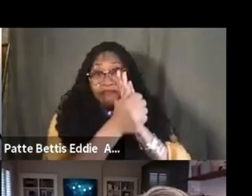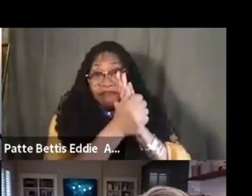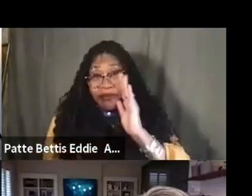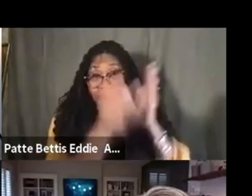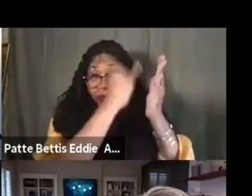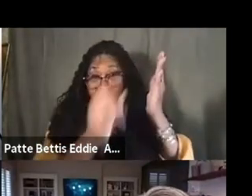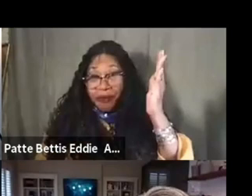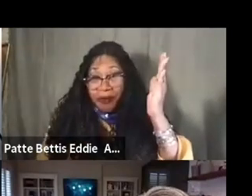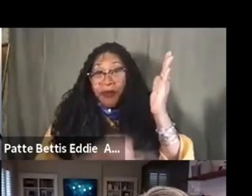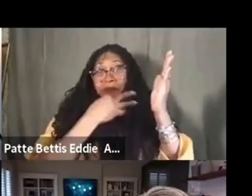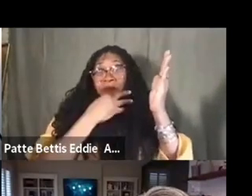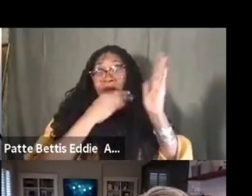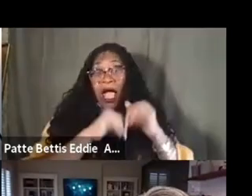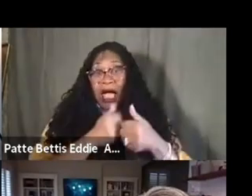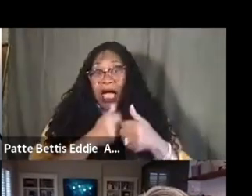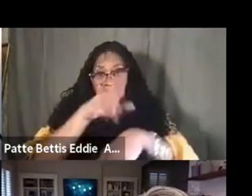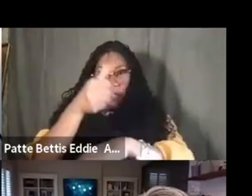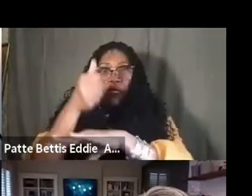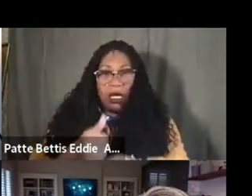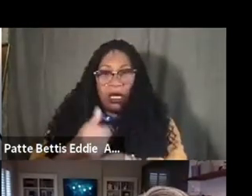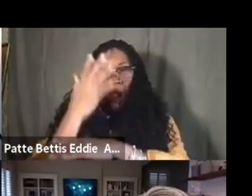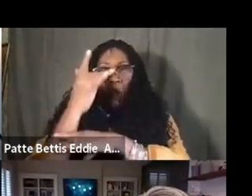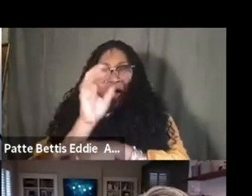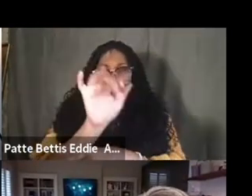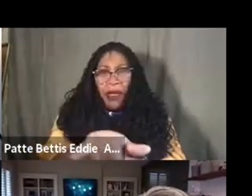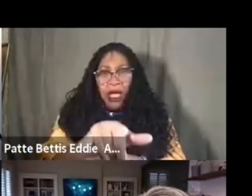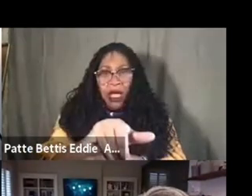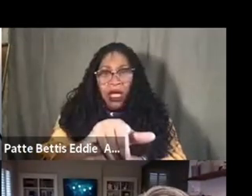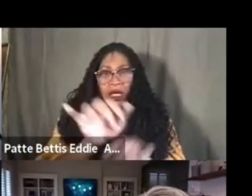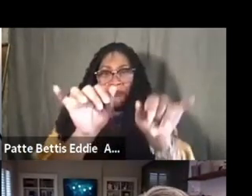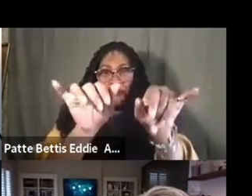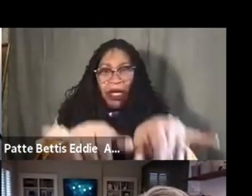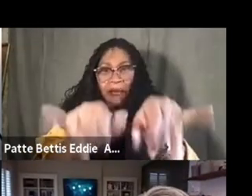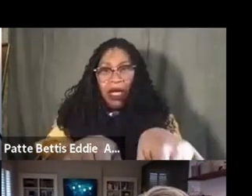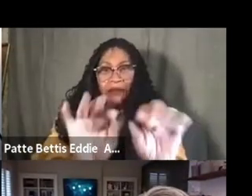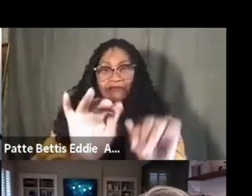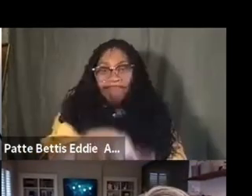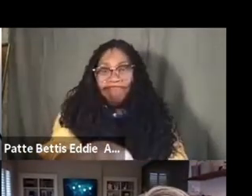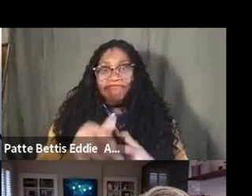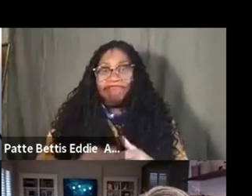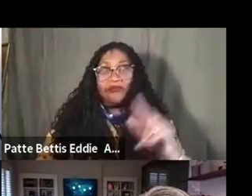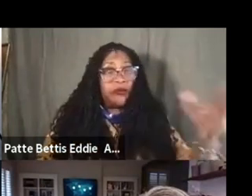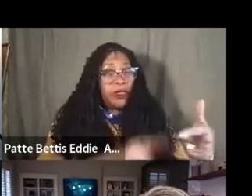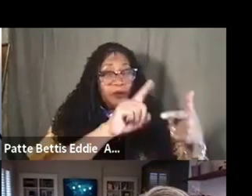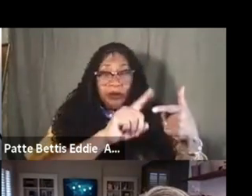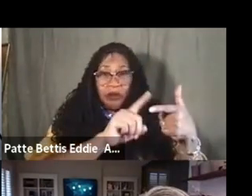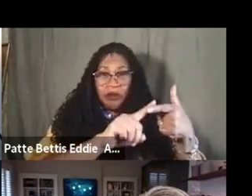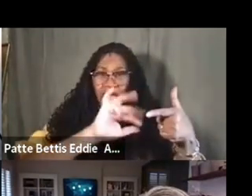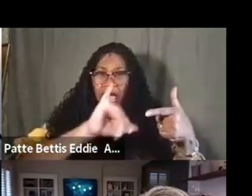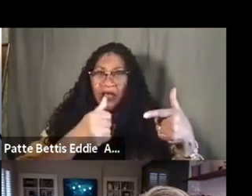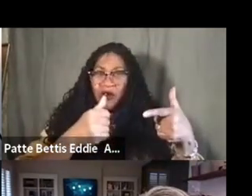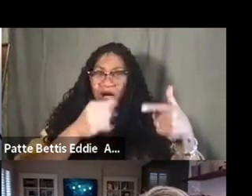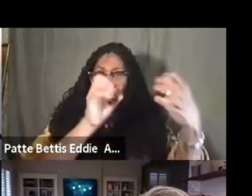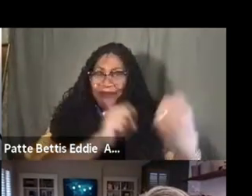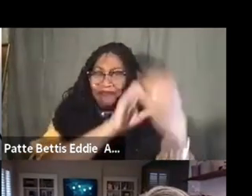how the erasure takes place, why it's taken place, and why it has remained as such, um, and then the second thing, you know, then how do I combat